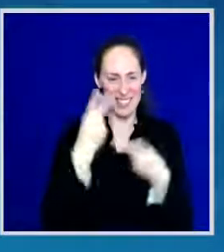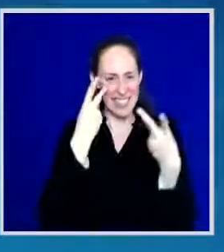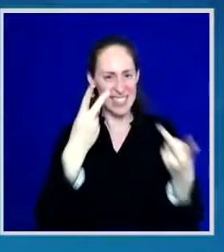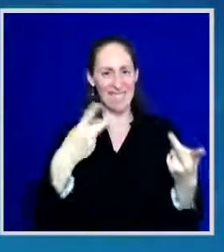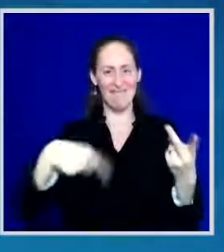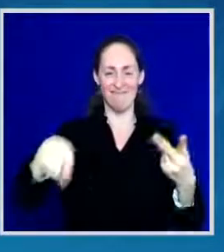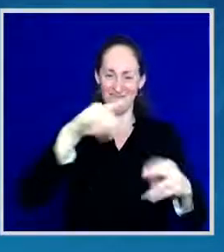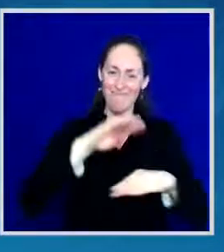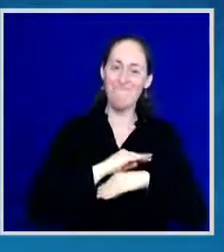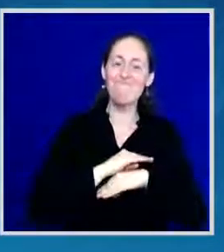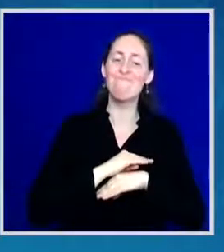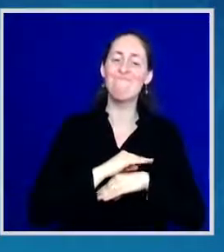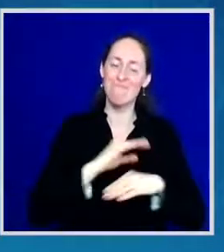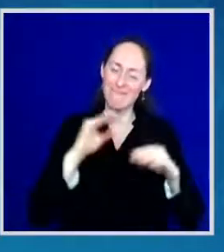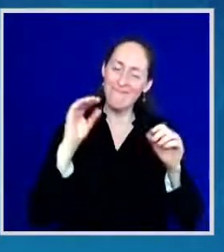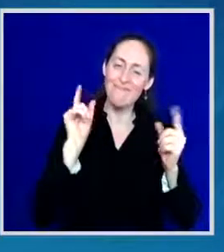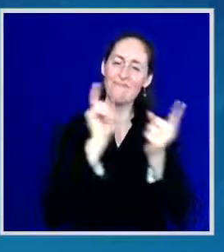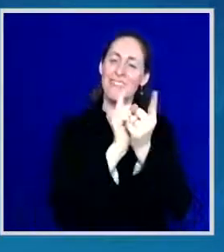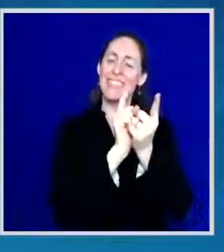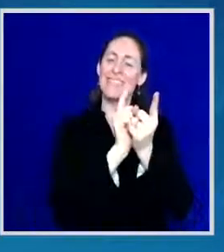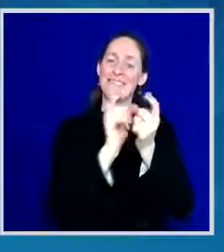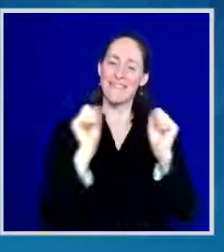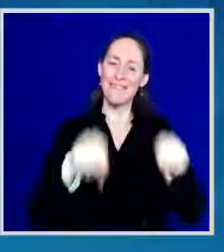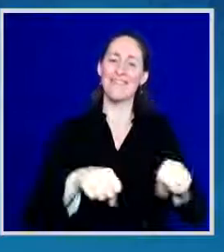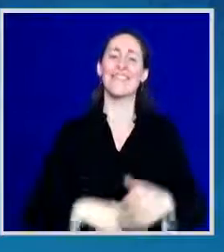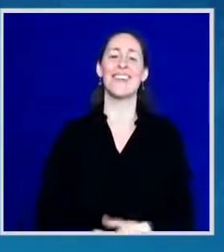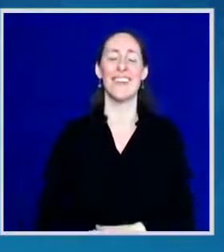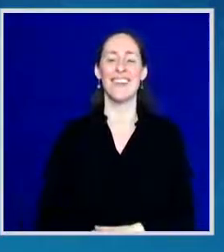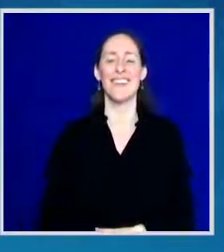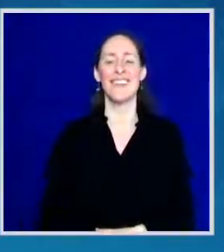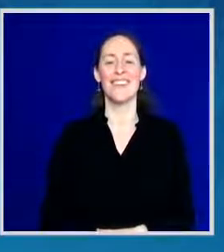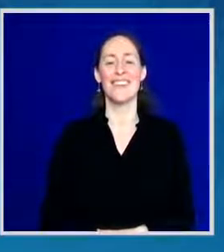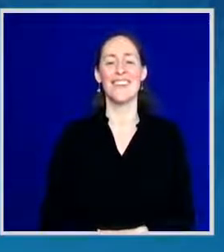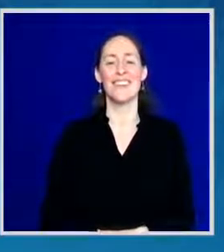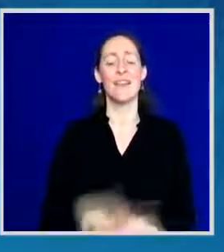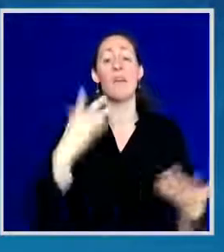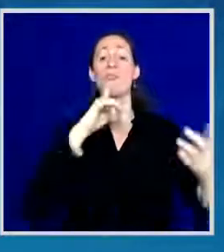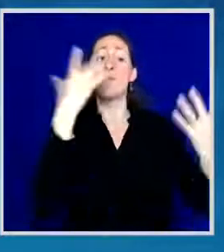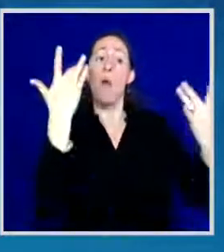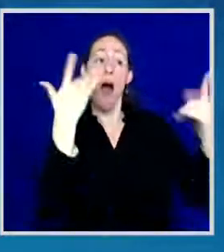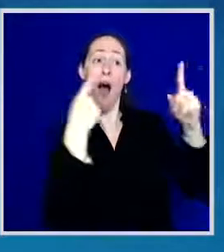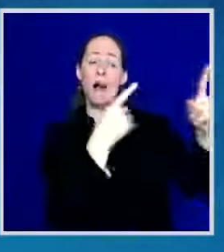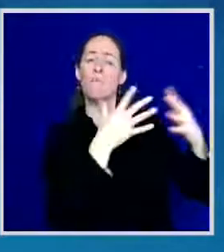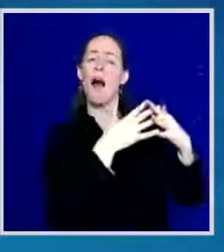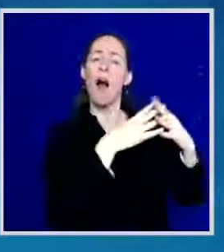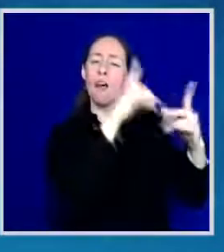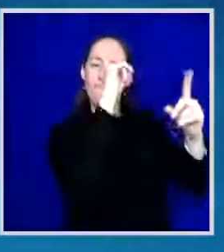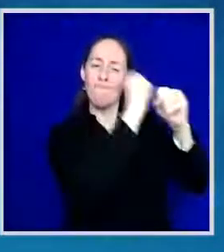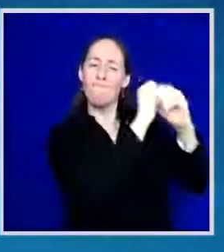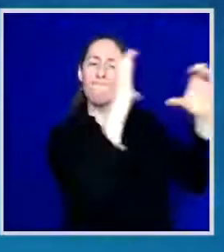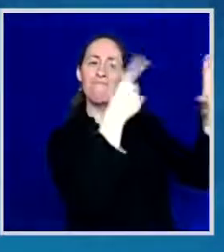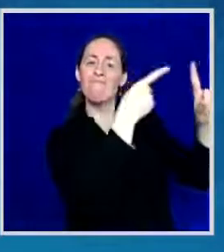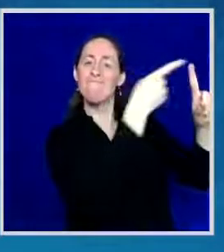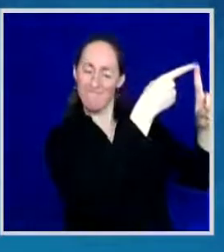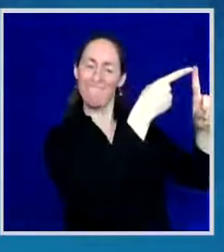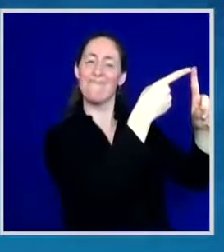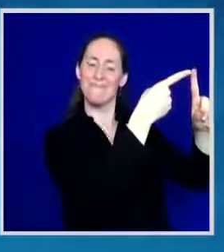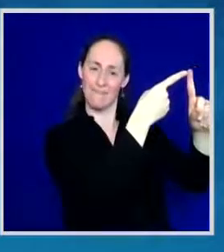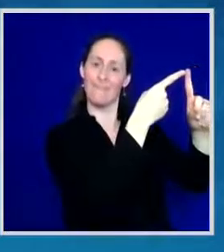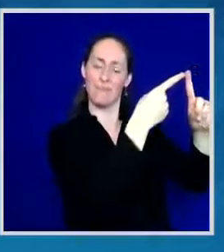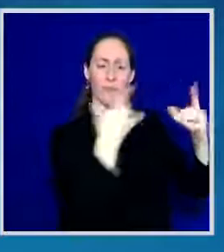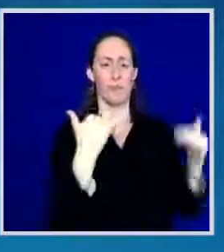because you have, American aspiration has defined these first 100 days.